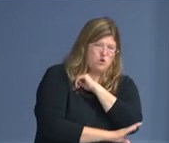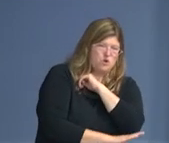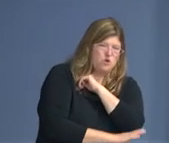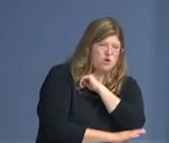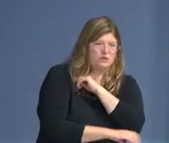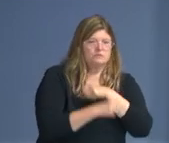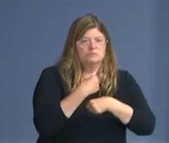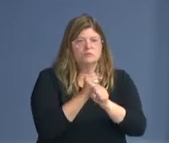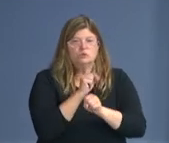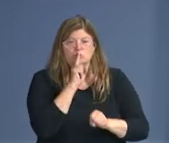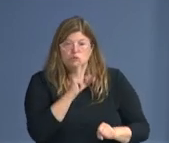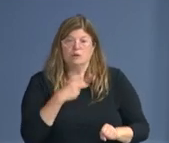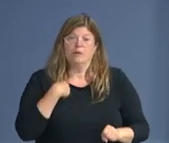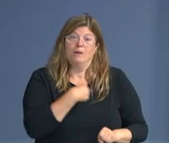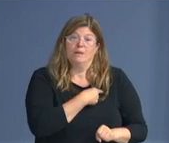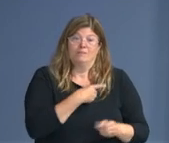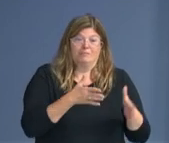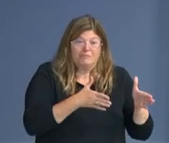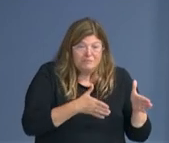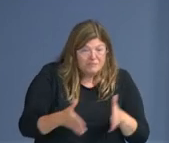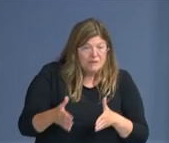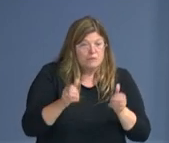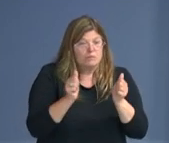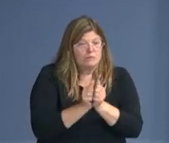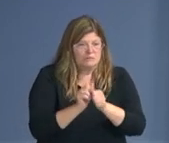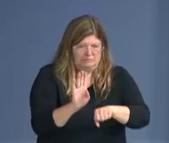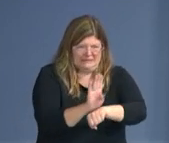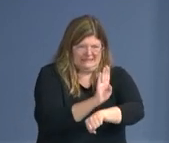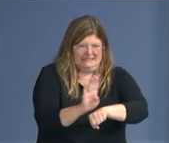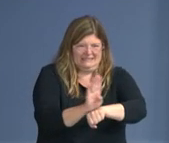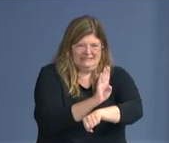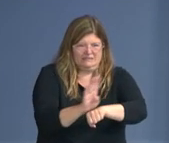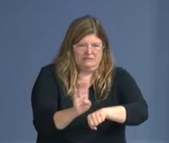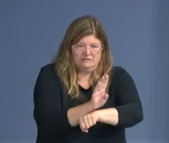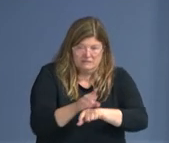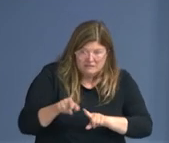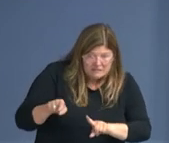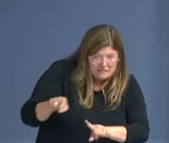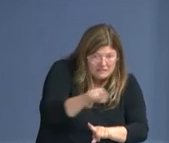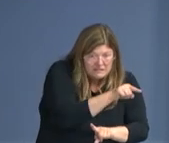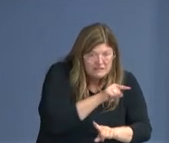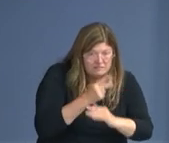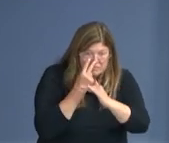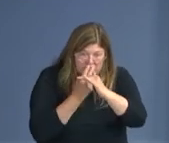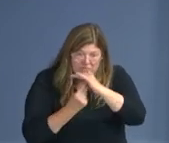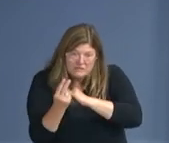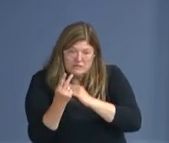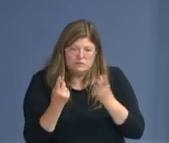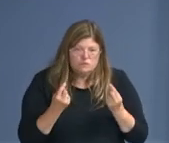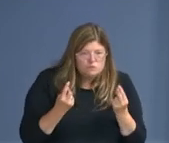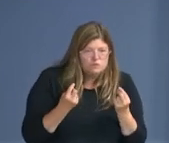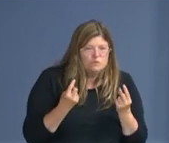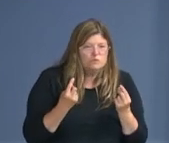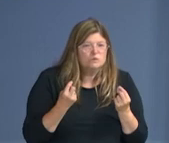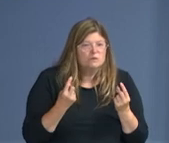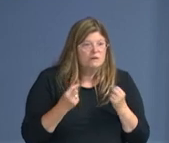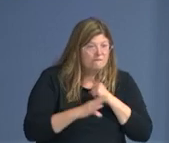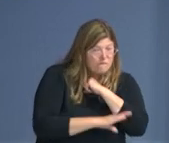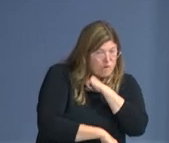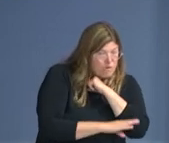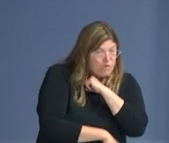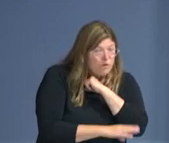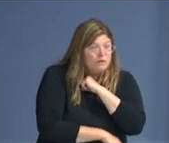helps them to anticipate what could happen in the fall and in the winter. So a lot of our preparedness